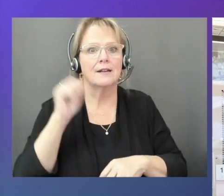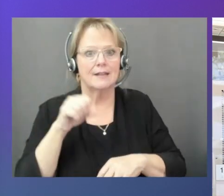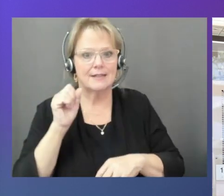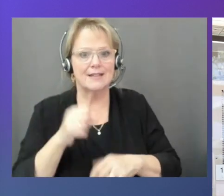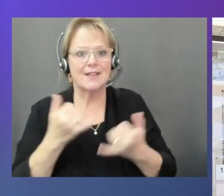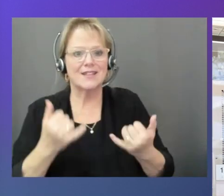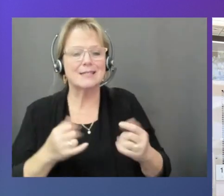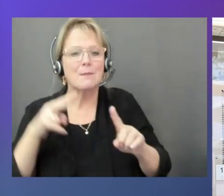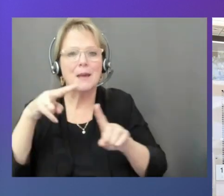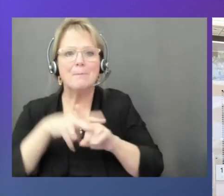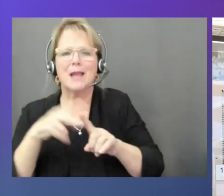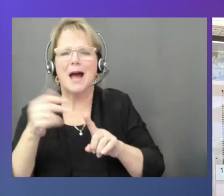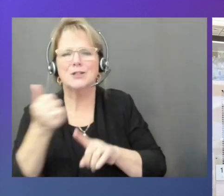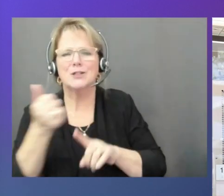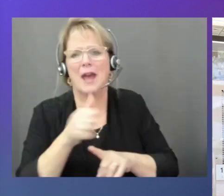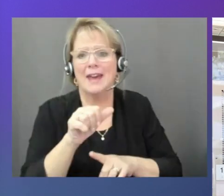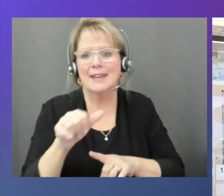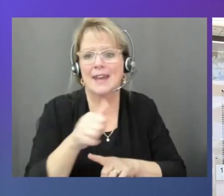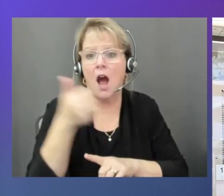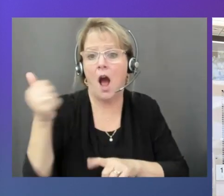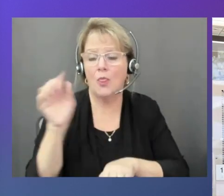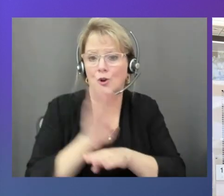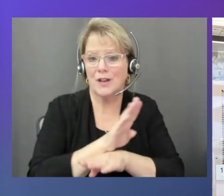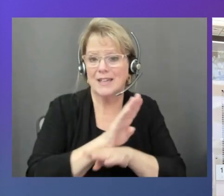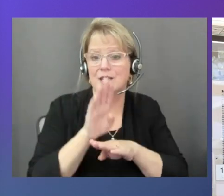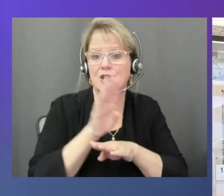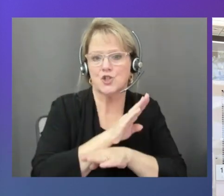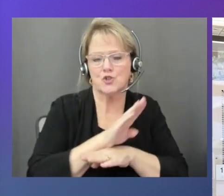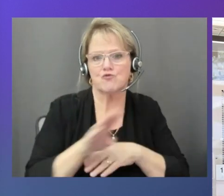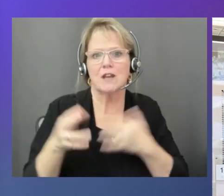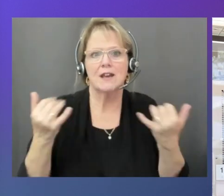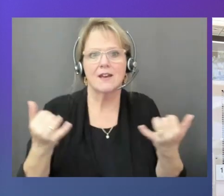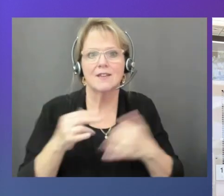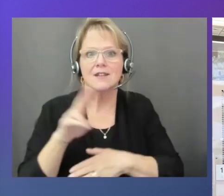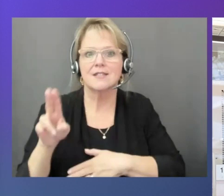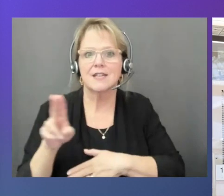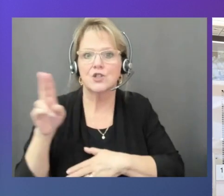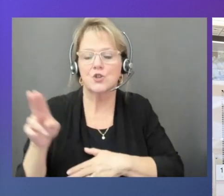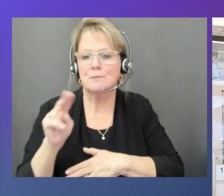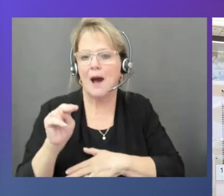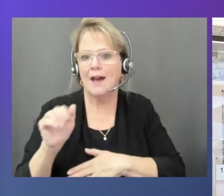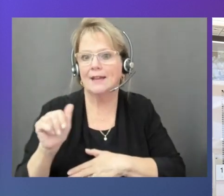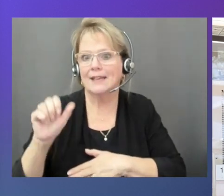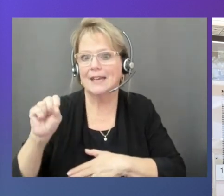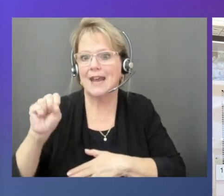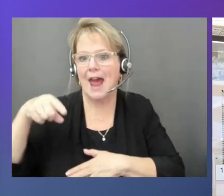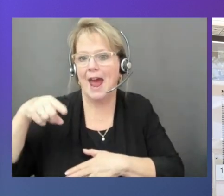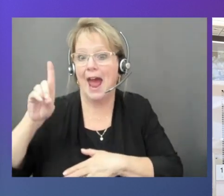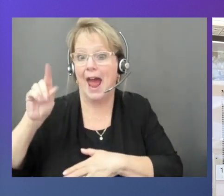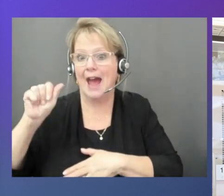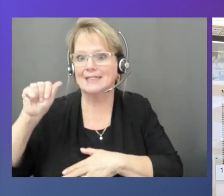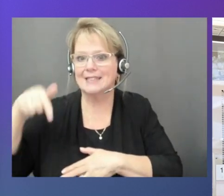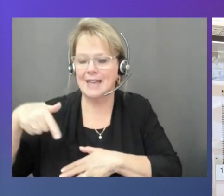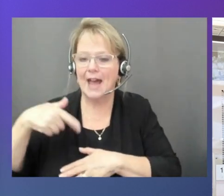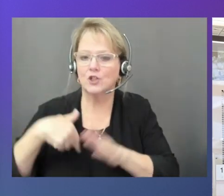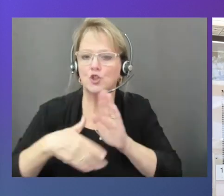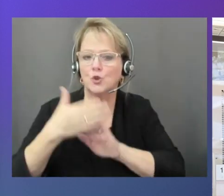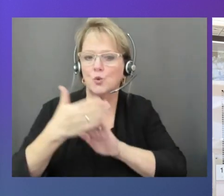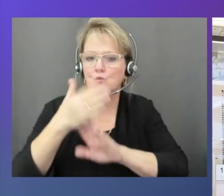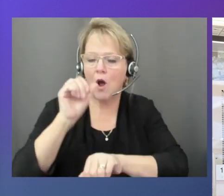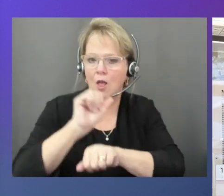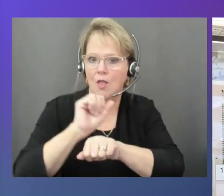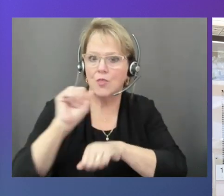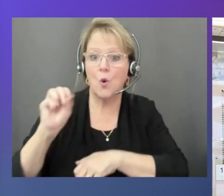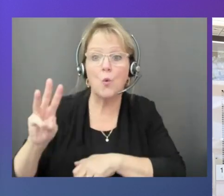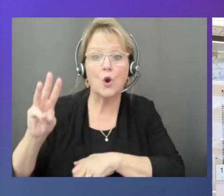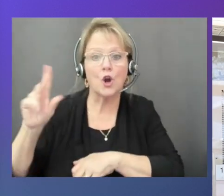to any other industry. Actually Outpost is used by NASDAQ to basically run the most demanding workload for the data exchange that